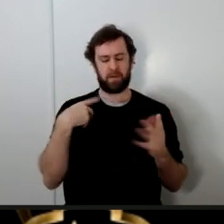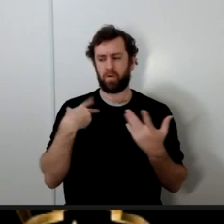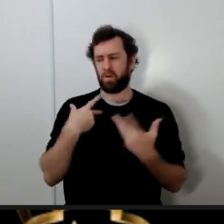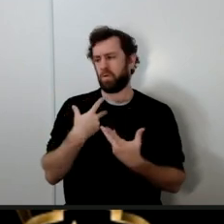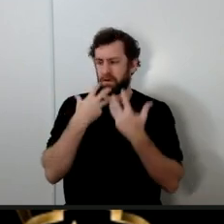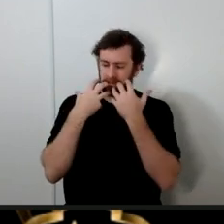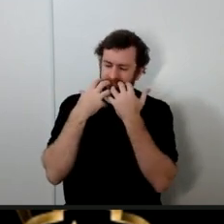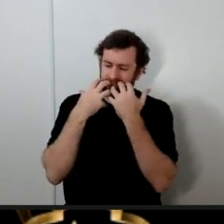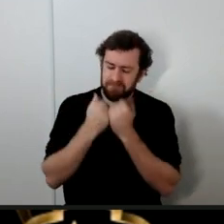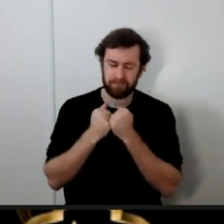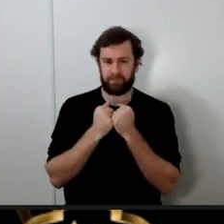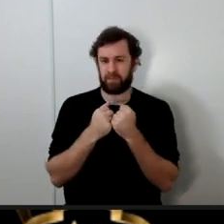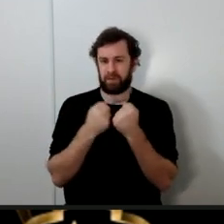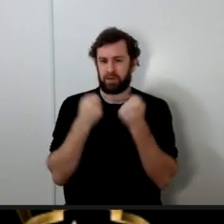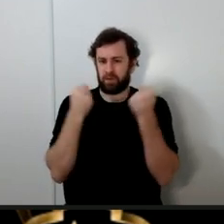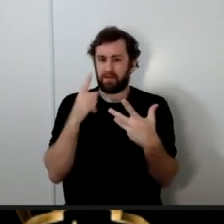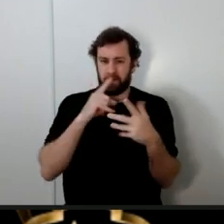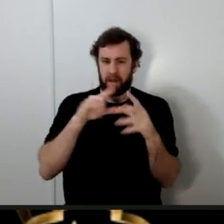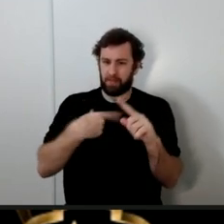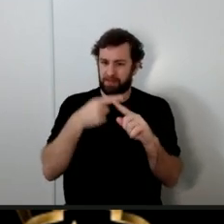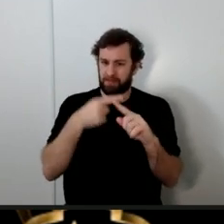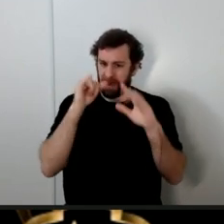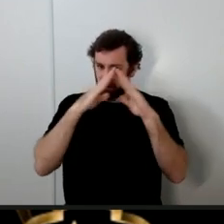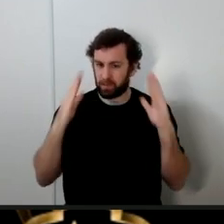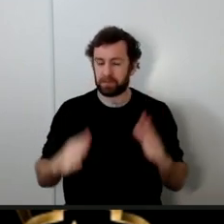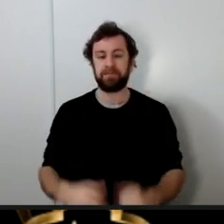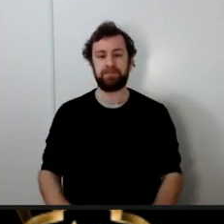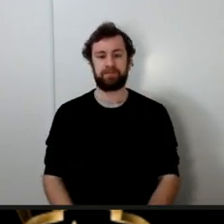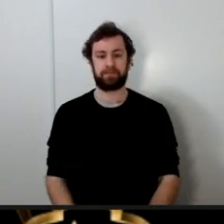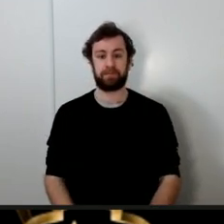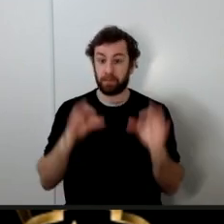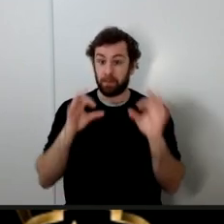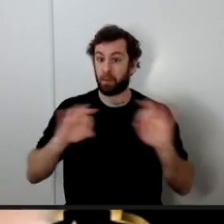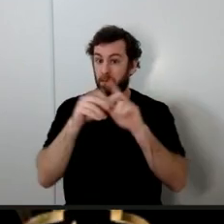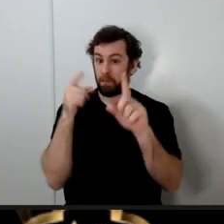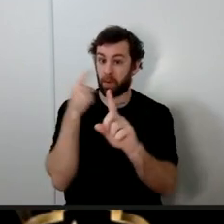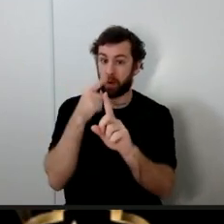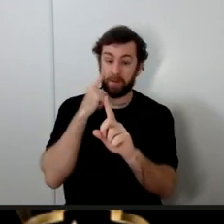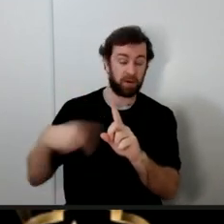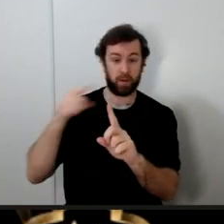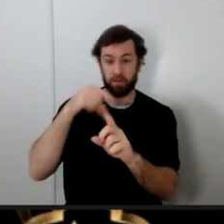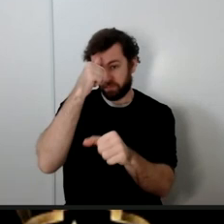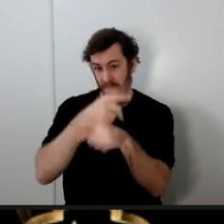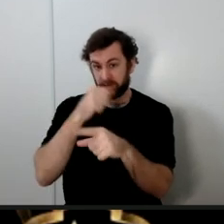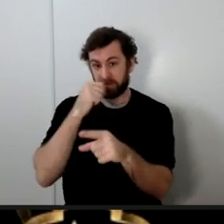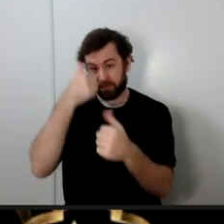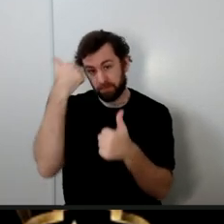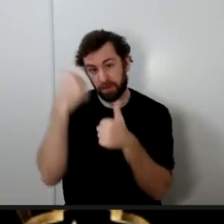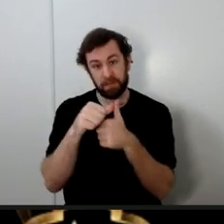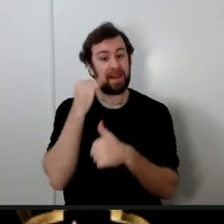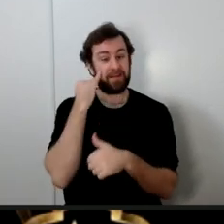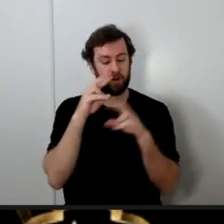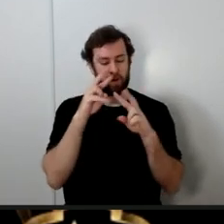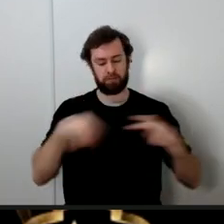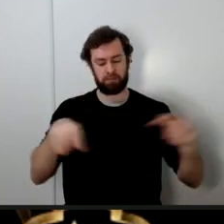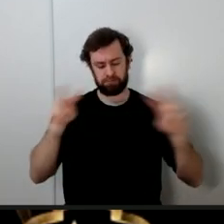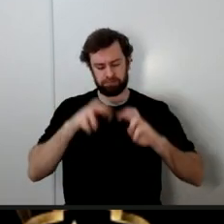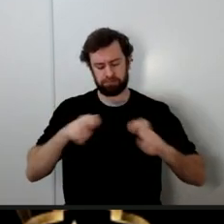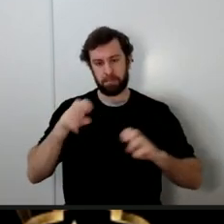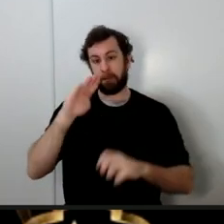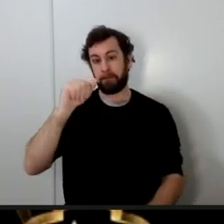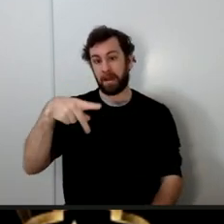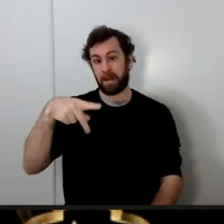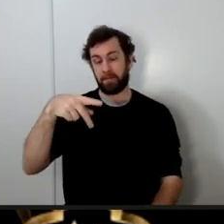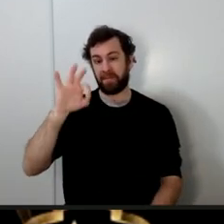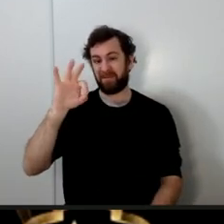here's the fundamental point my dear brothers and sisters if you look at the map of the house of Fatima historical